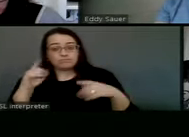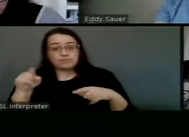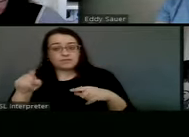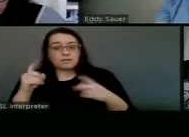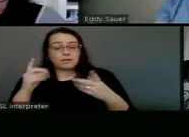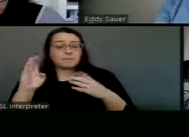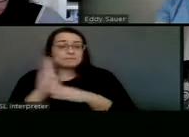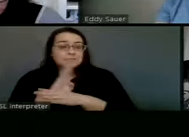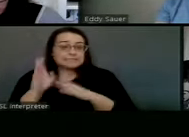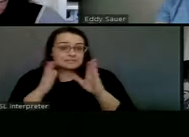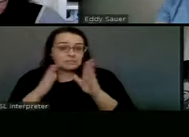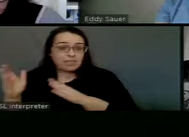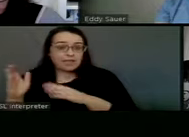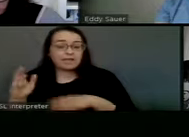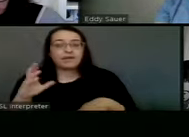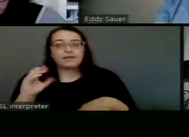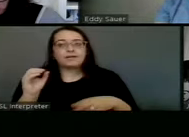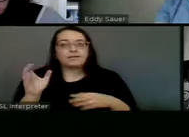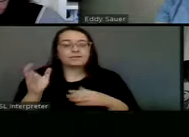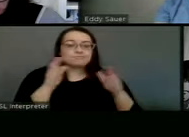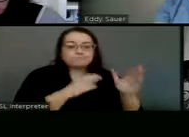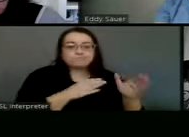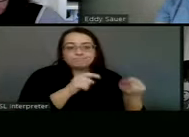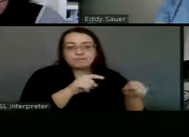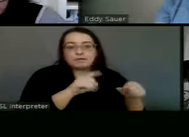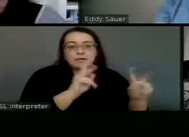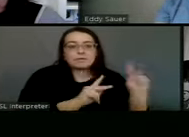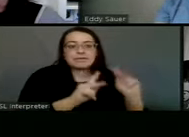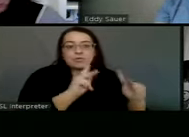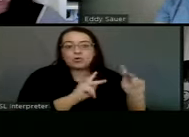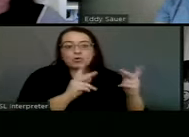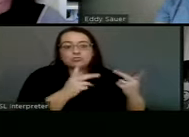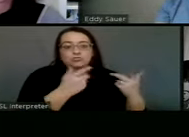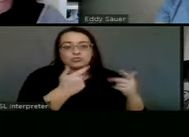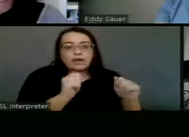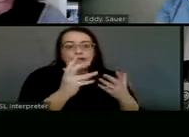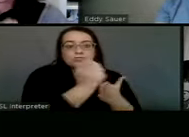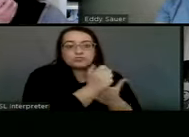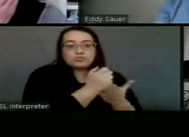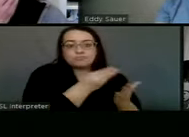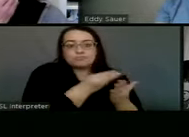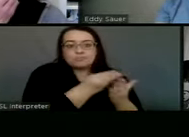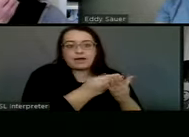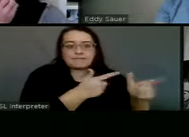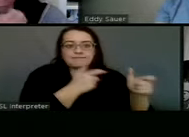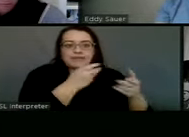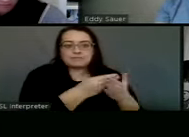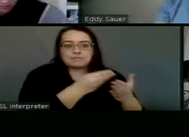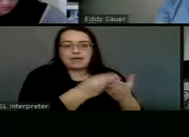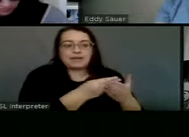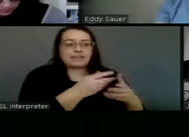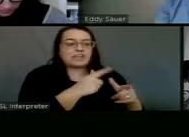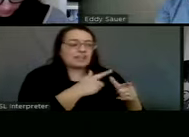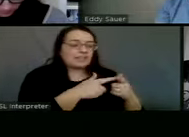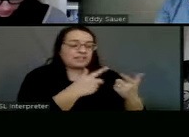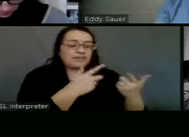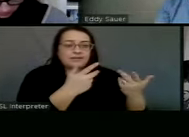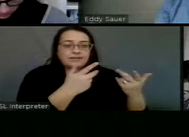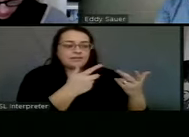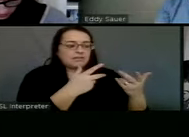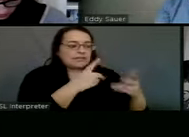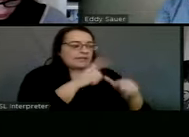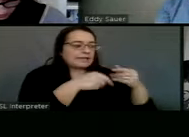a business model and then people just, for the lack of a better term, trying to make some quick money and dumping our community